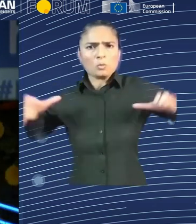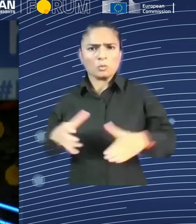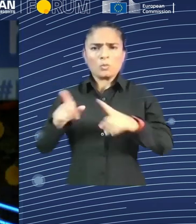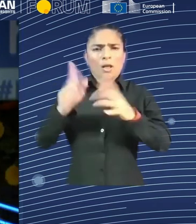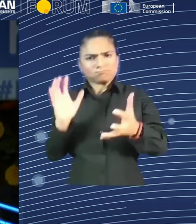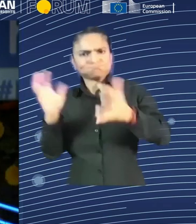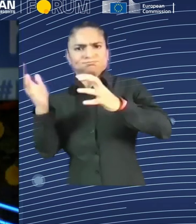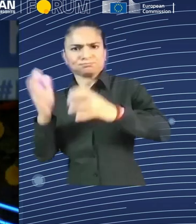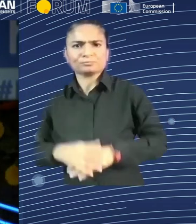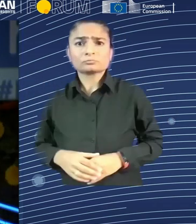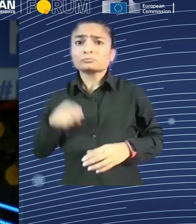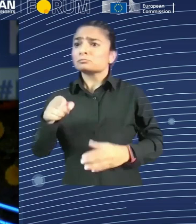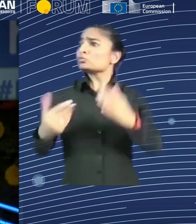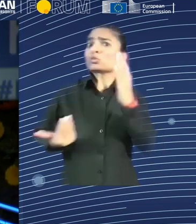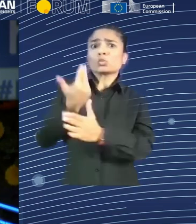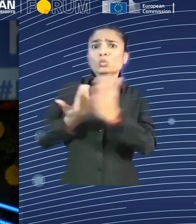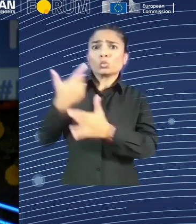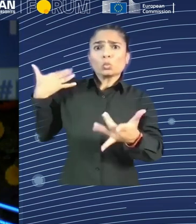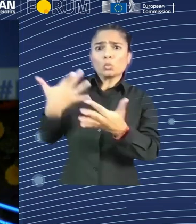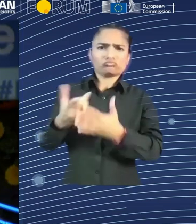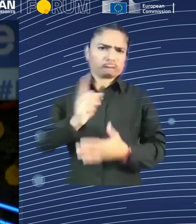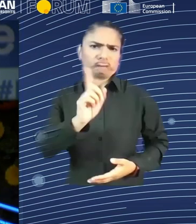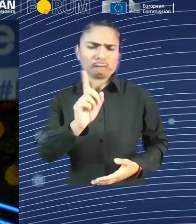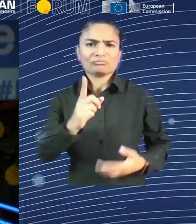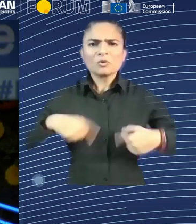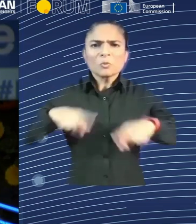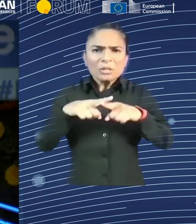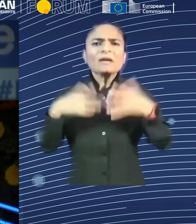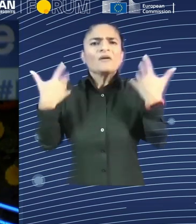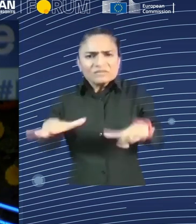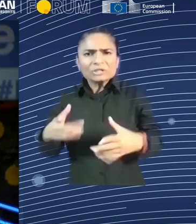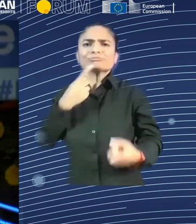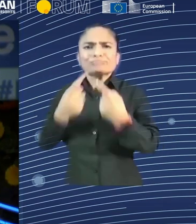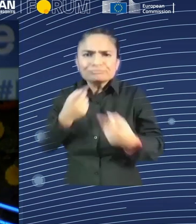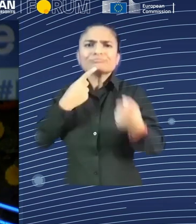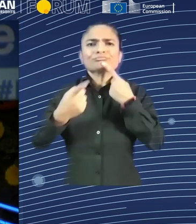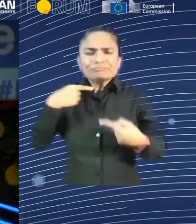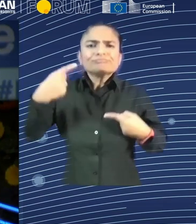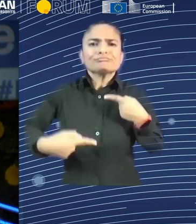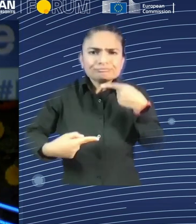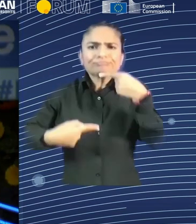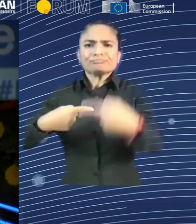when I came here as a member of the European Parliament, in the Brussels Economic Forum 2019,